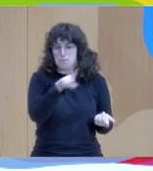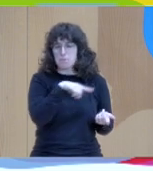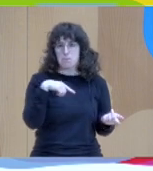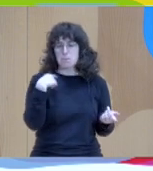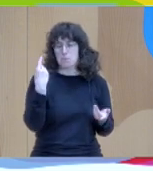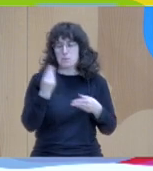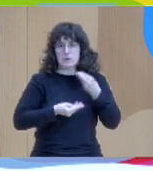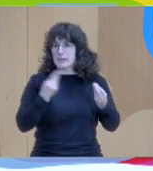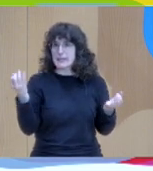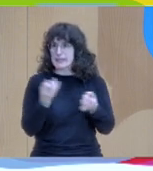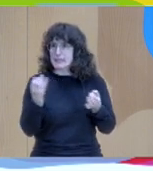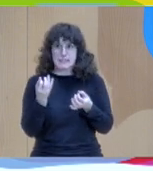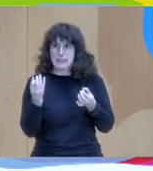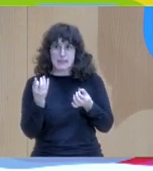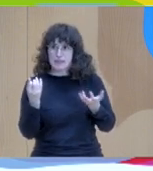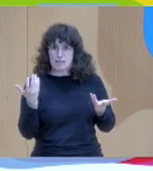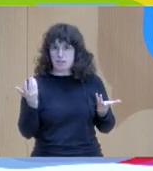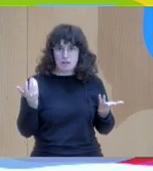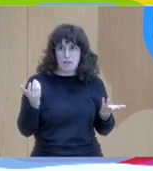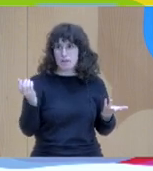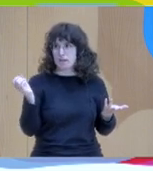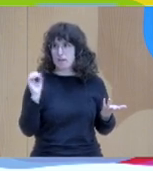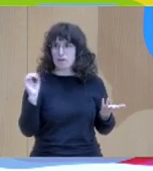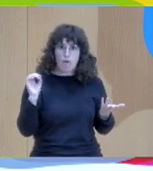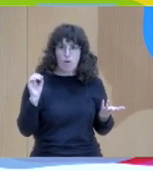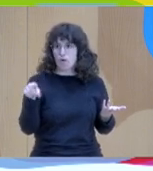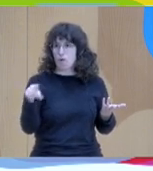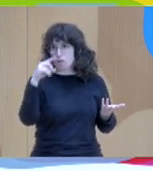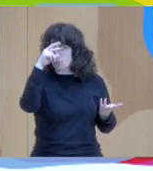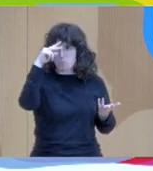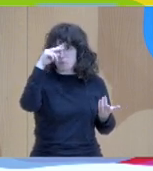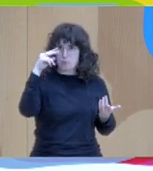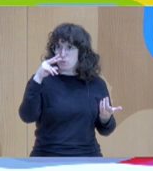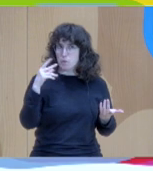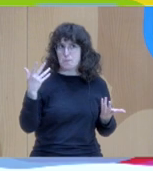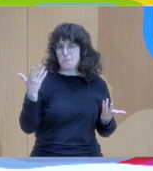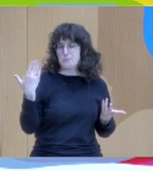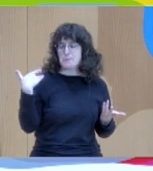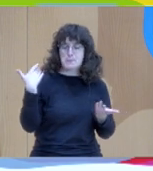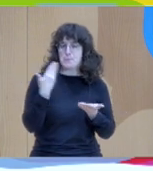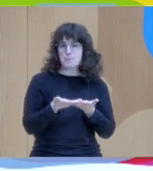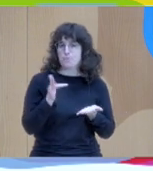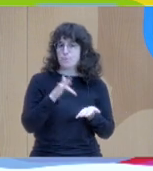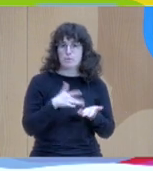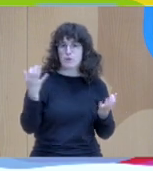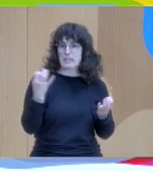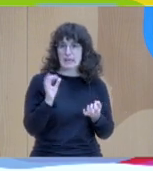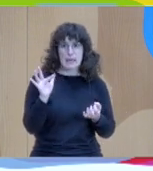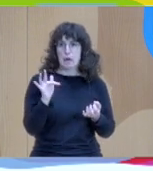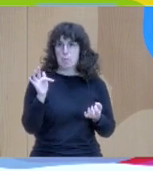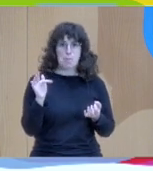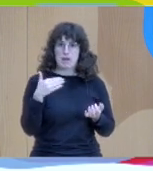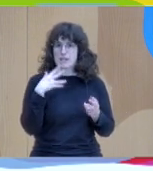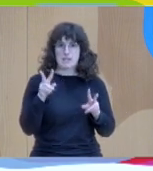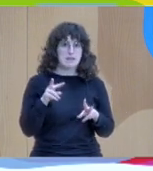what made your worries smaller? So that you end at the happy note and not what are your worries. That's not the last question.